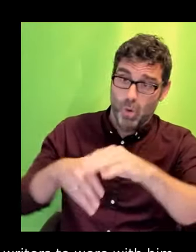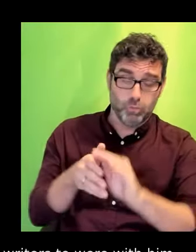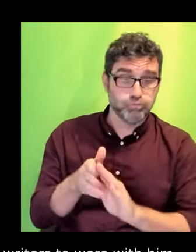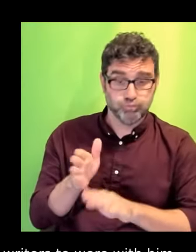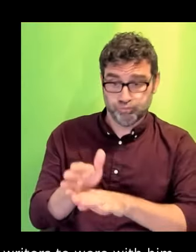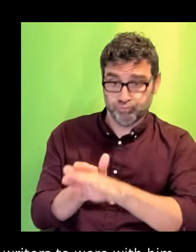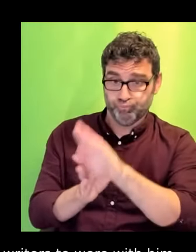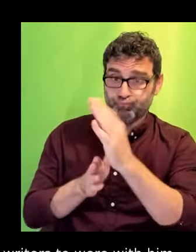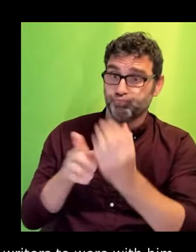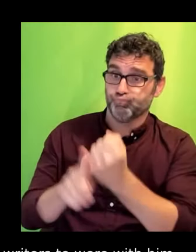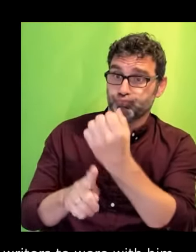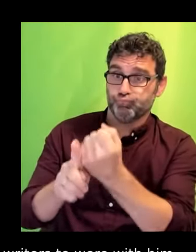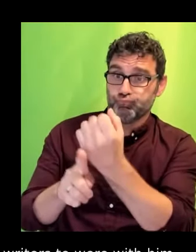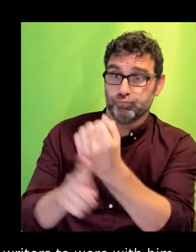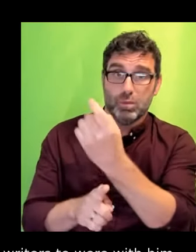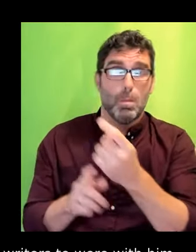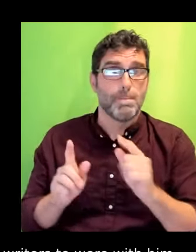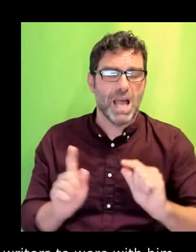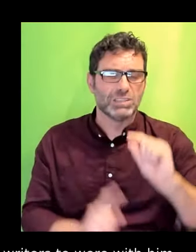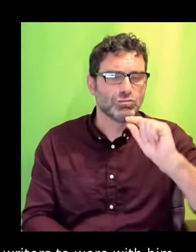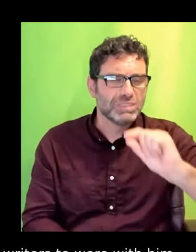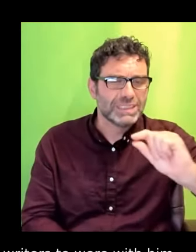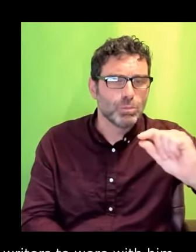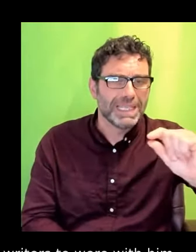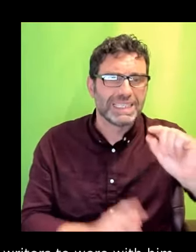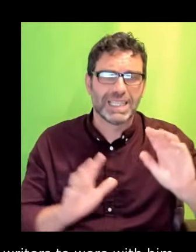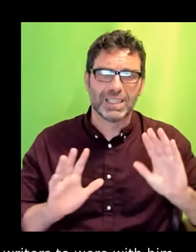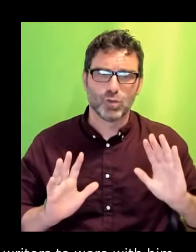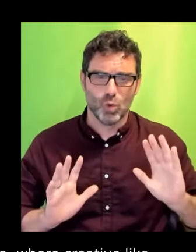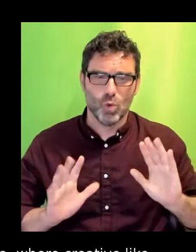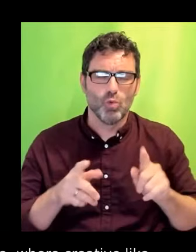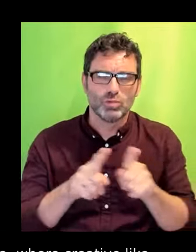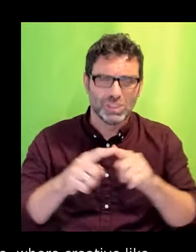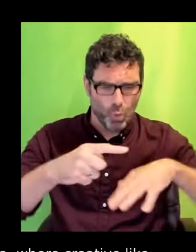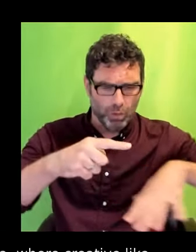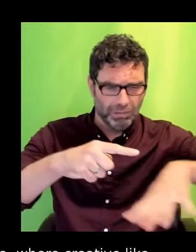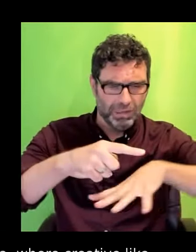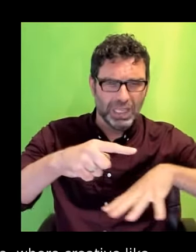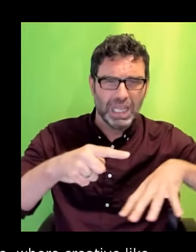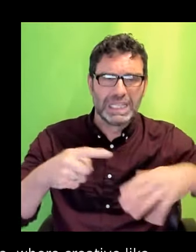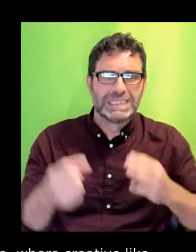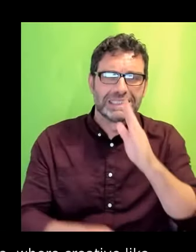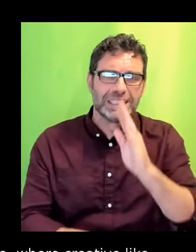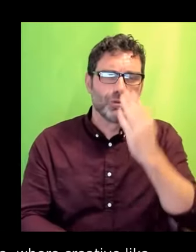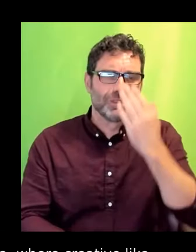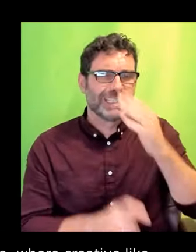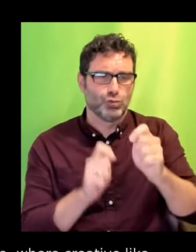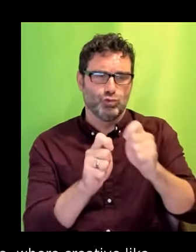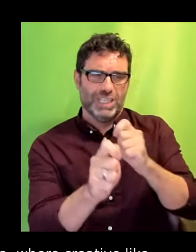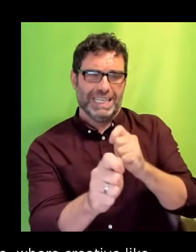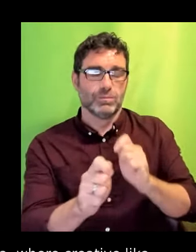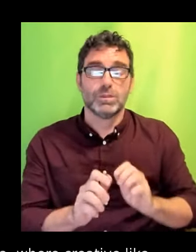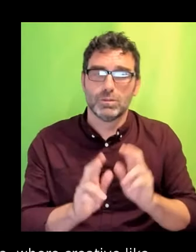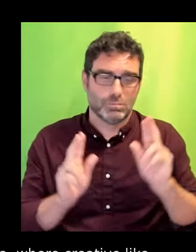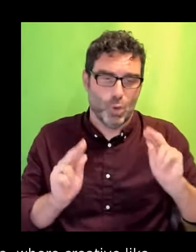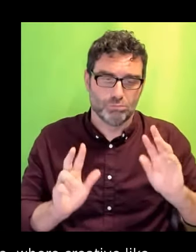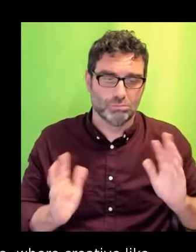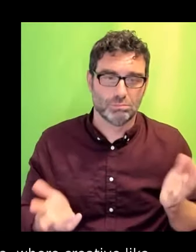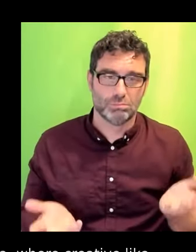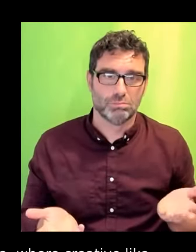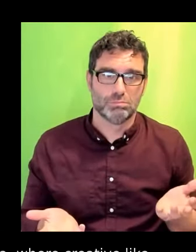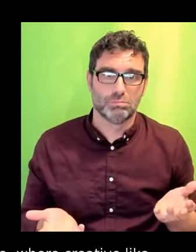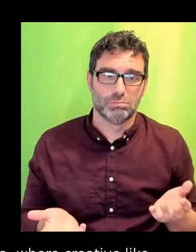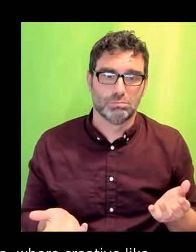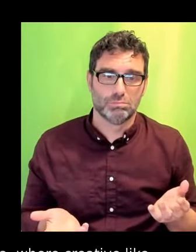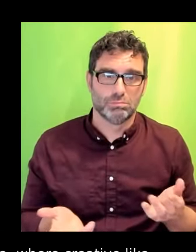It's not undercut with serious thought. It frequently relies on disabled makers being brave and putting themselves in uncomfortable situations. And most